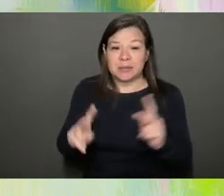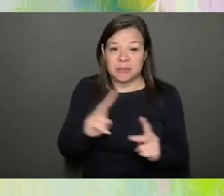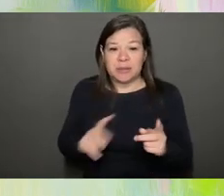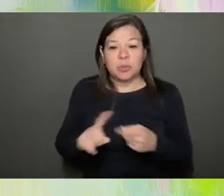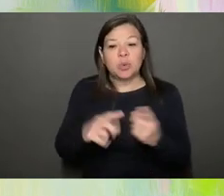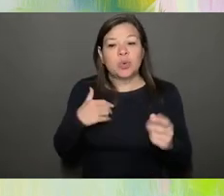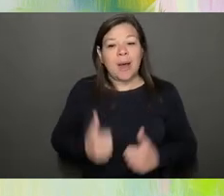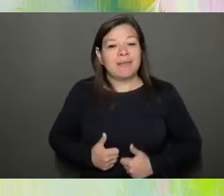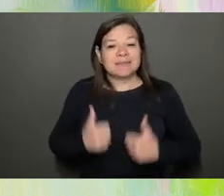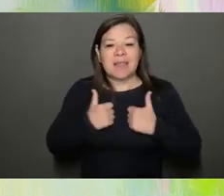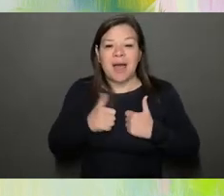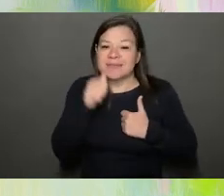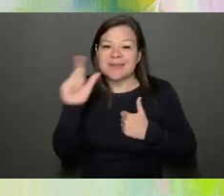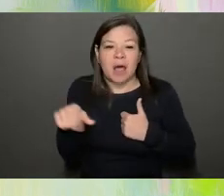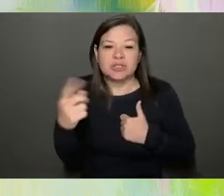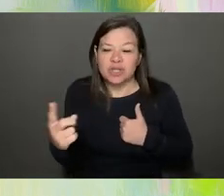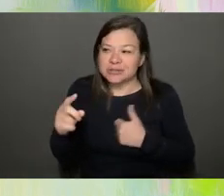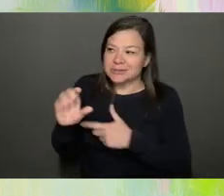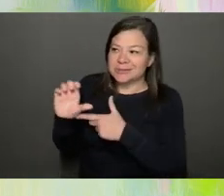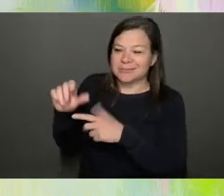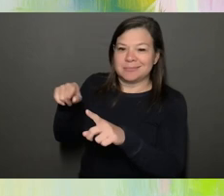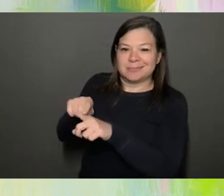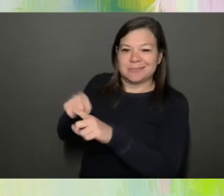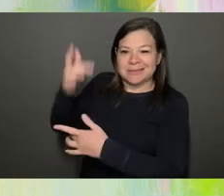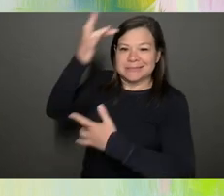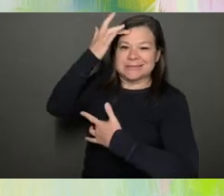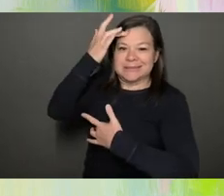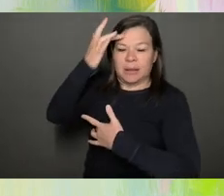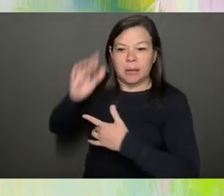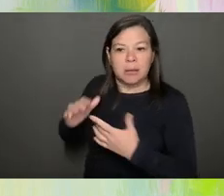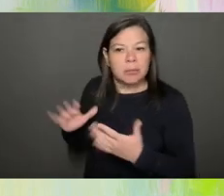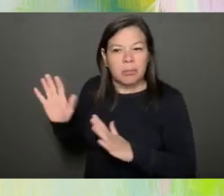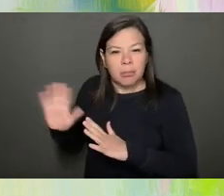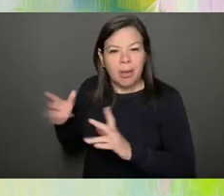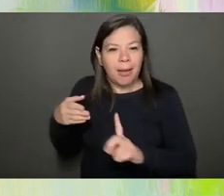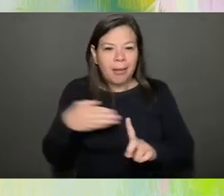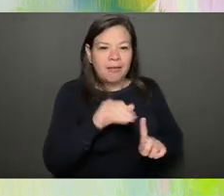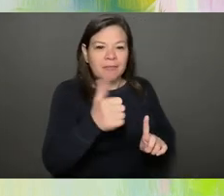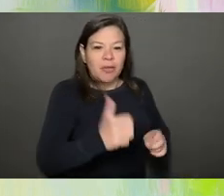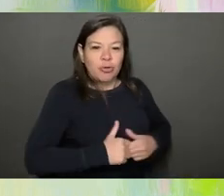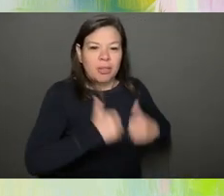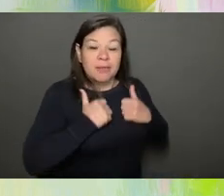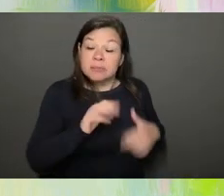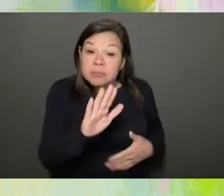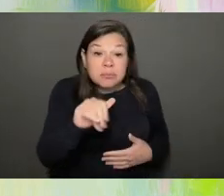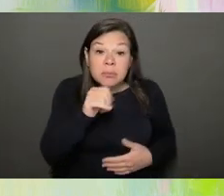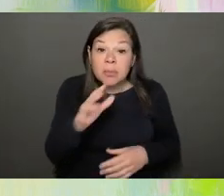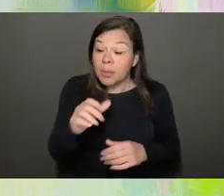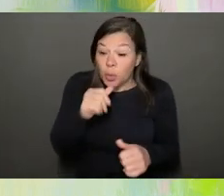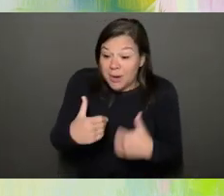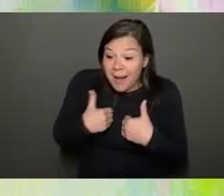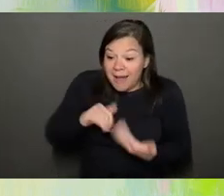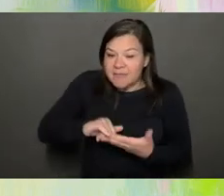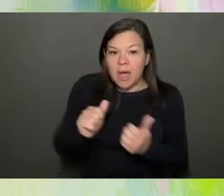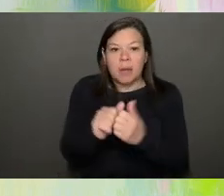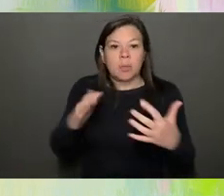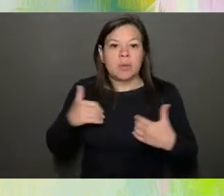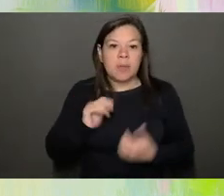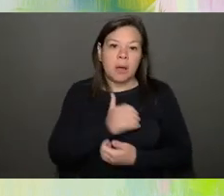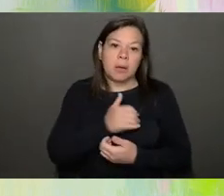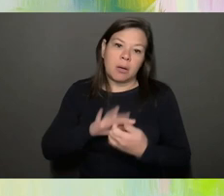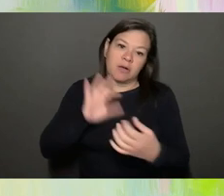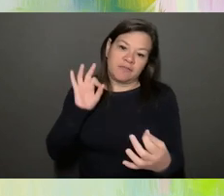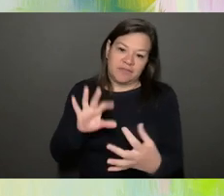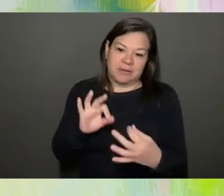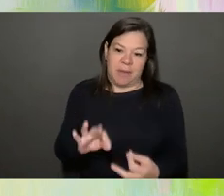And I think that that wouldn't happen necessarily if they didn't have all of our feedback at the at this development